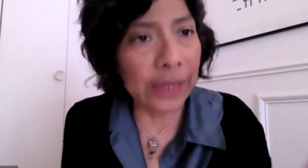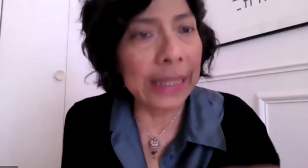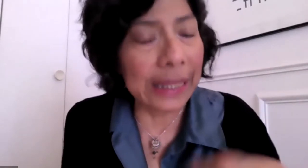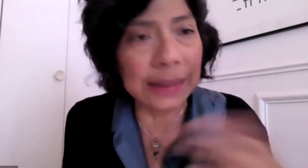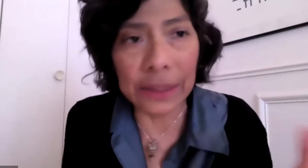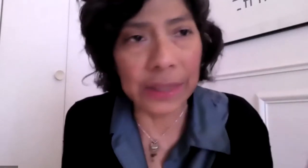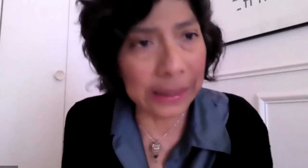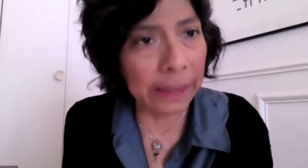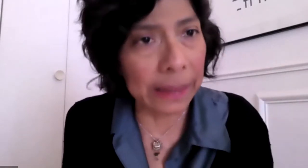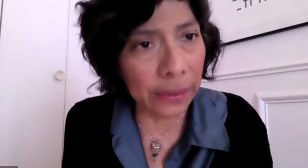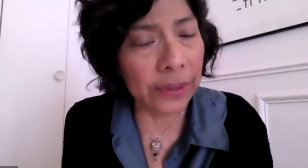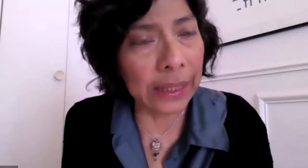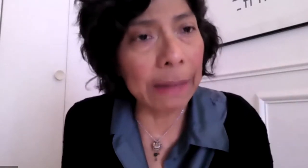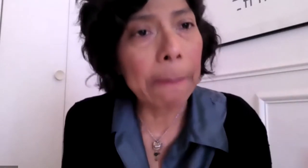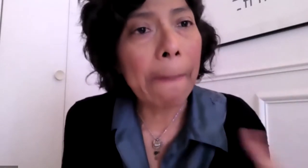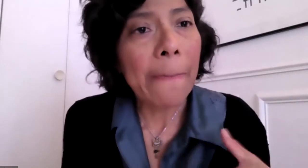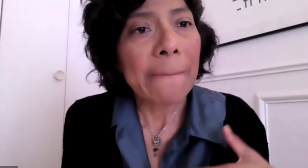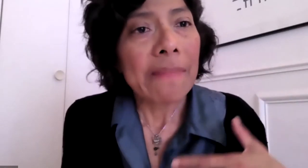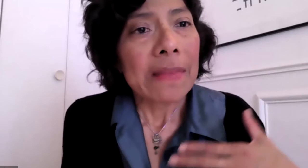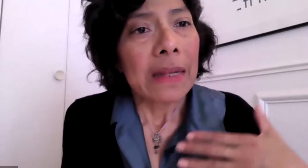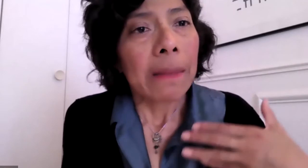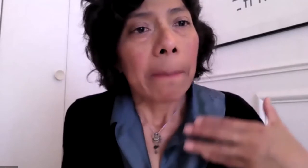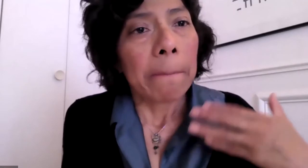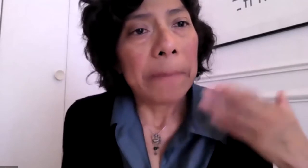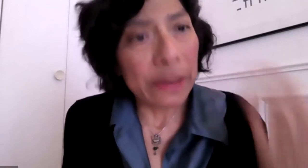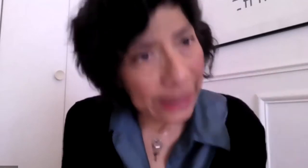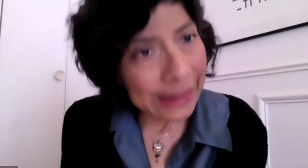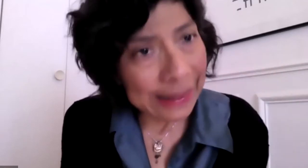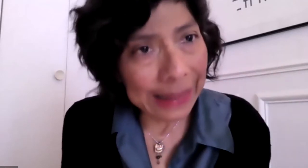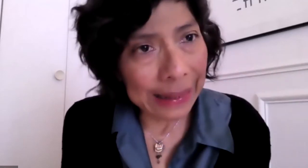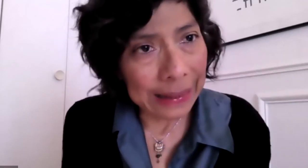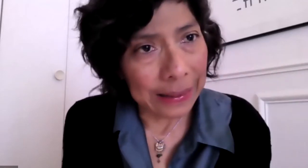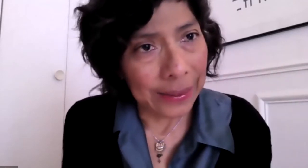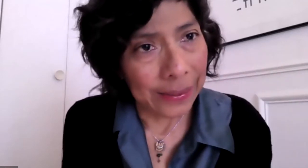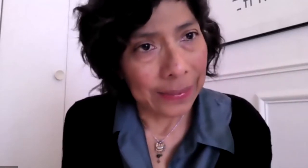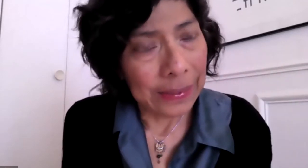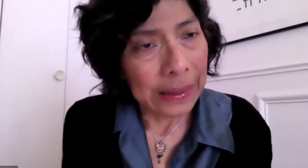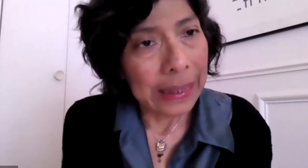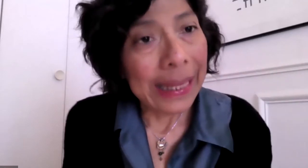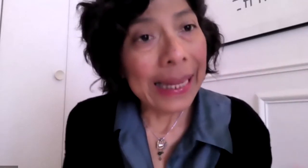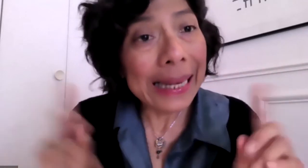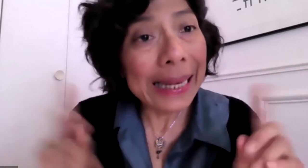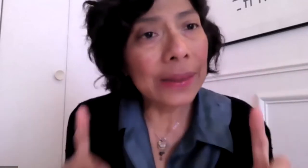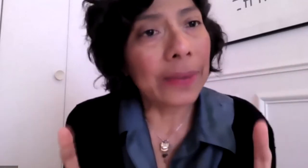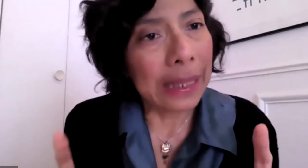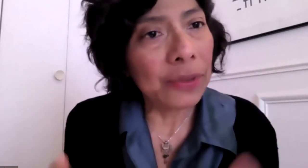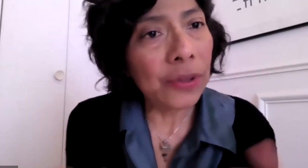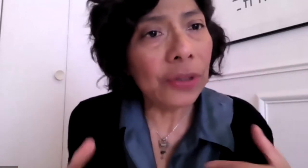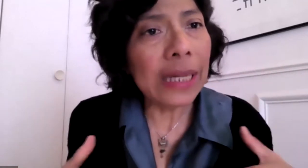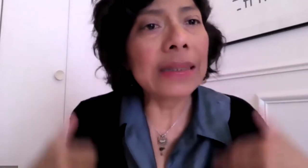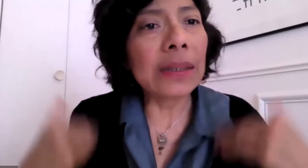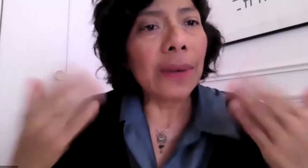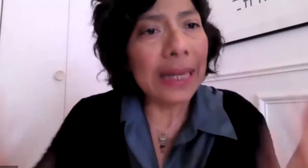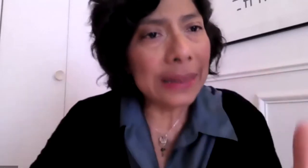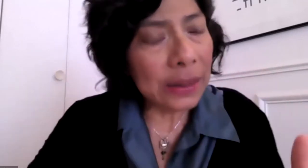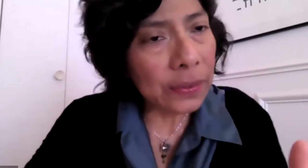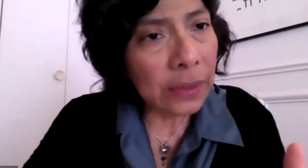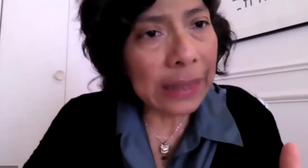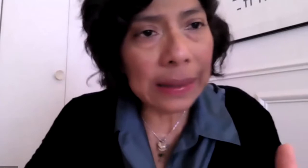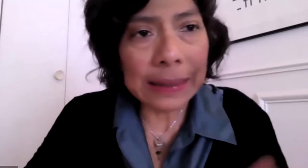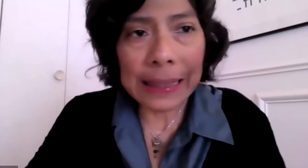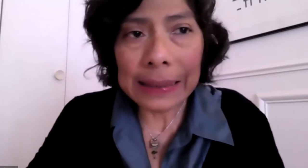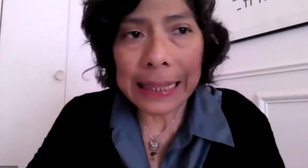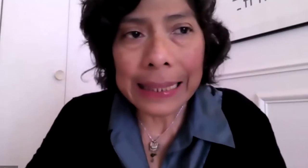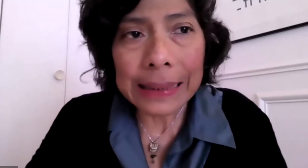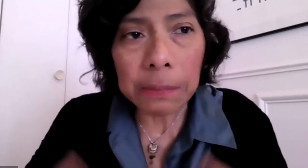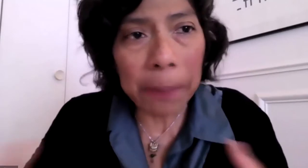Jackie that came from, I don't know, somewhere, but it's a they tried